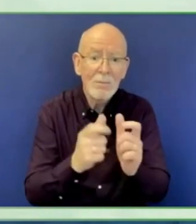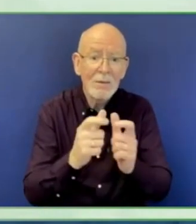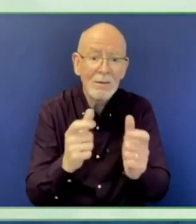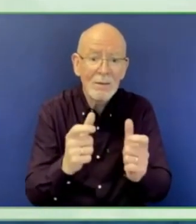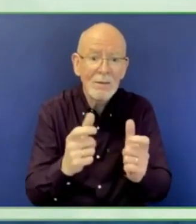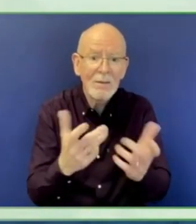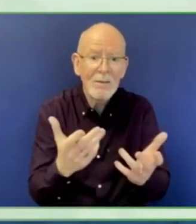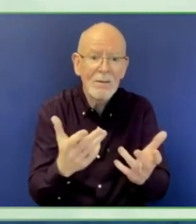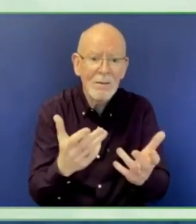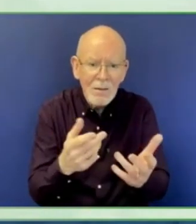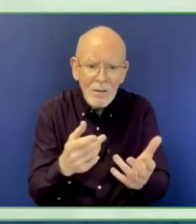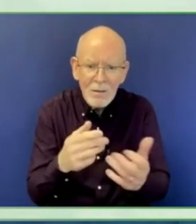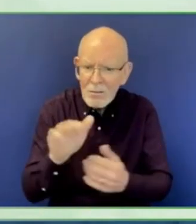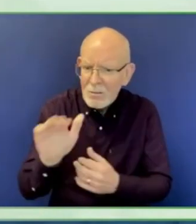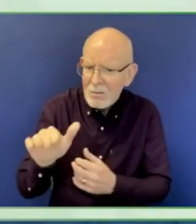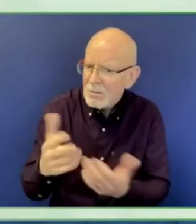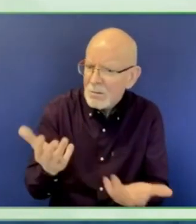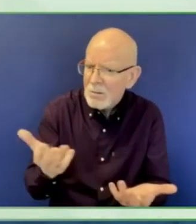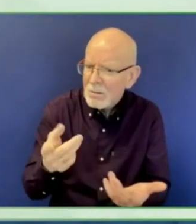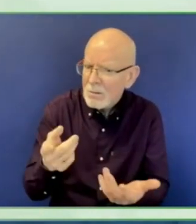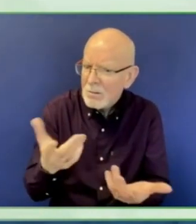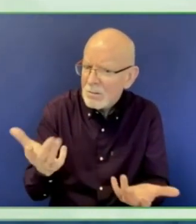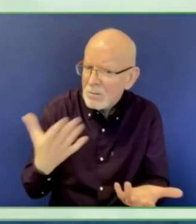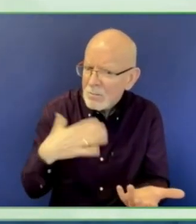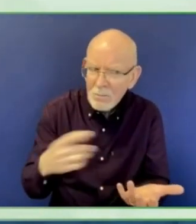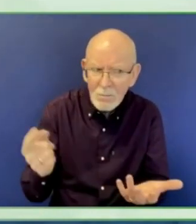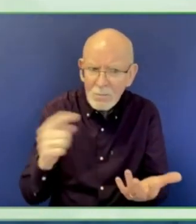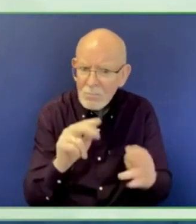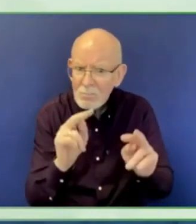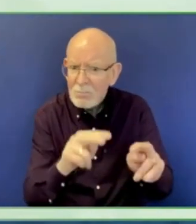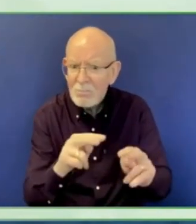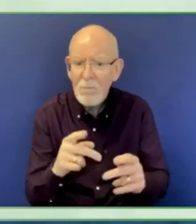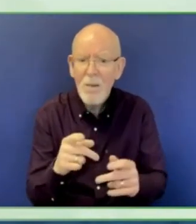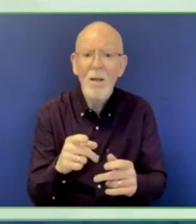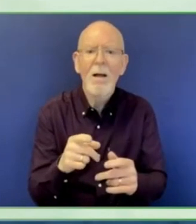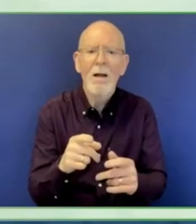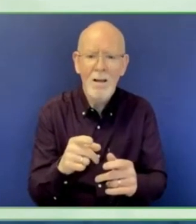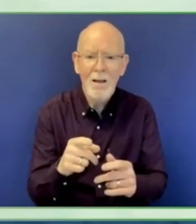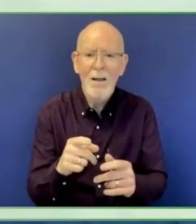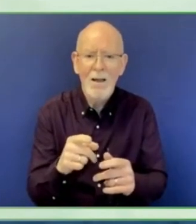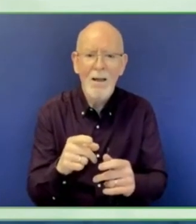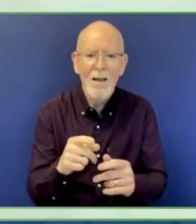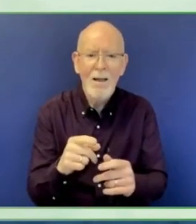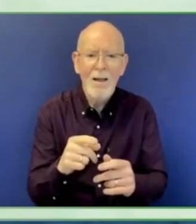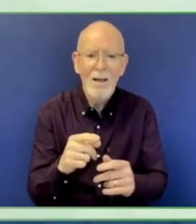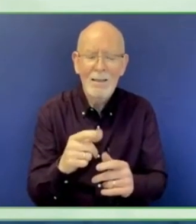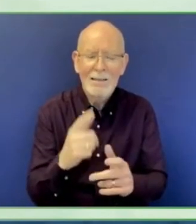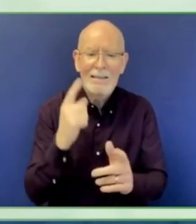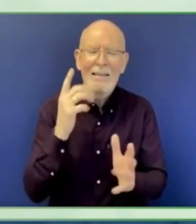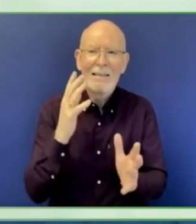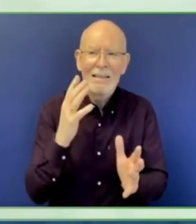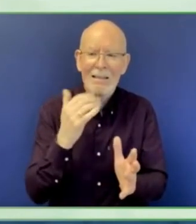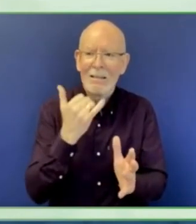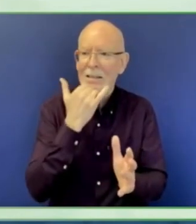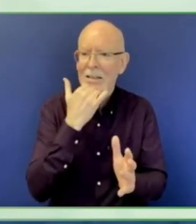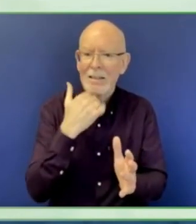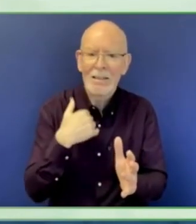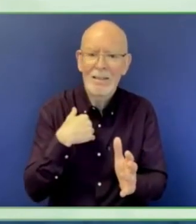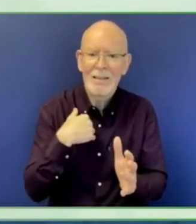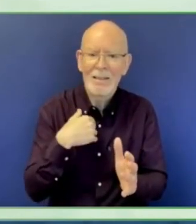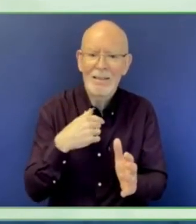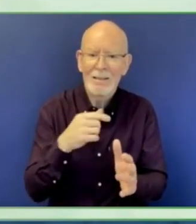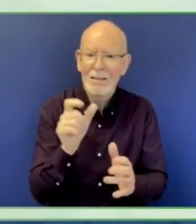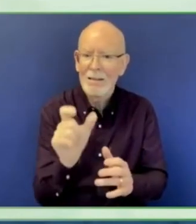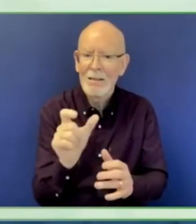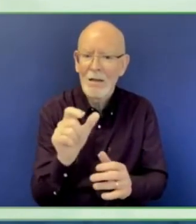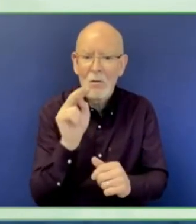attitudes were changed. It was full for the first time, history was made, and I was lucky enough to be introduced to Vicky and Ian in